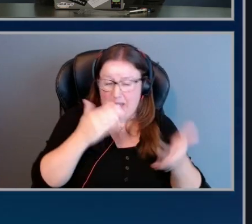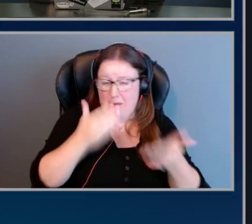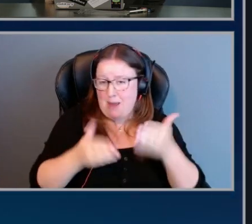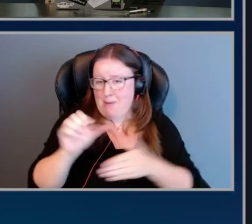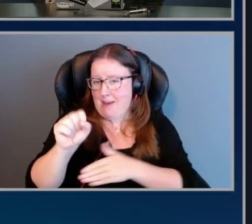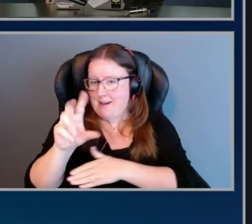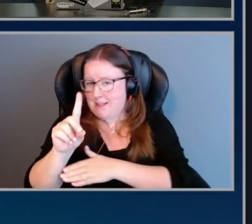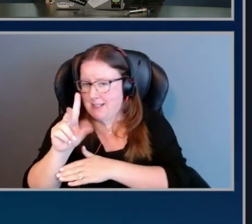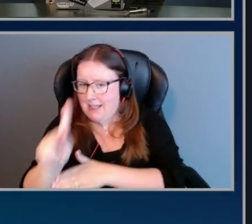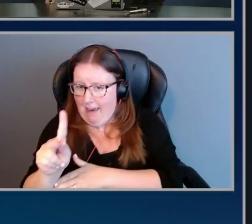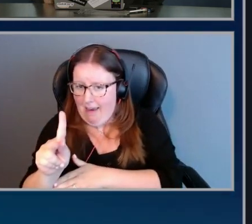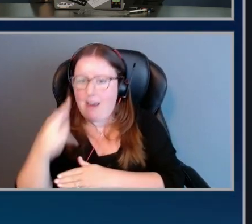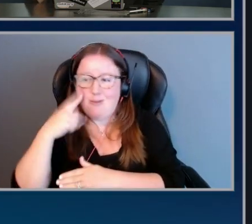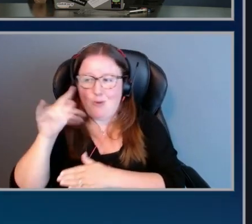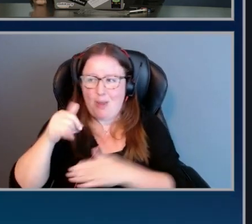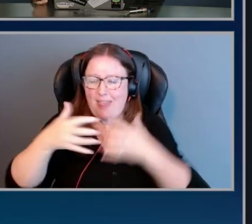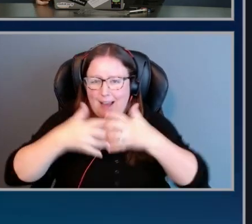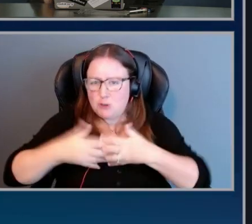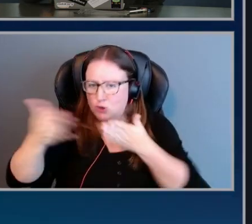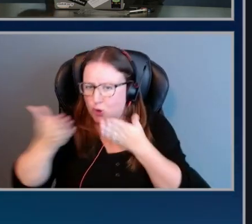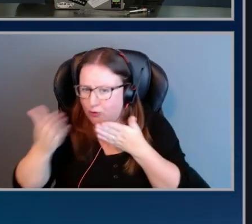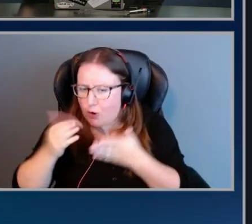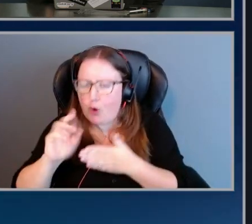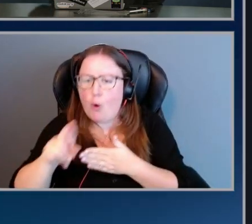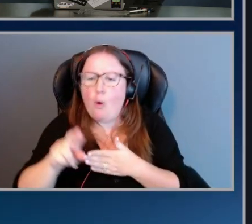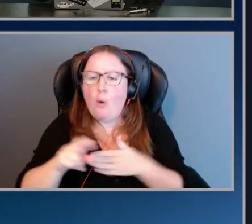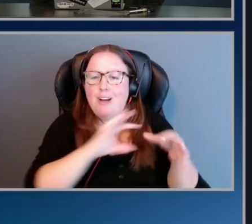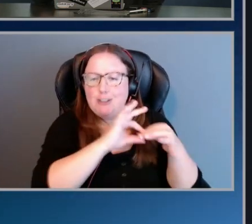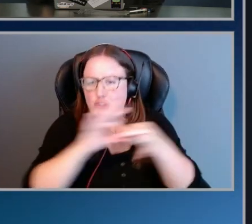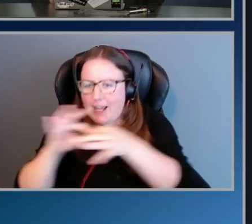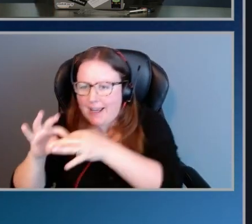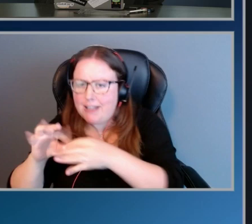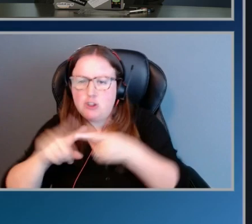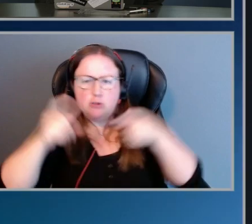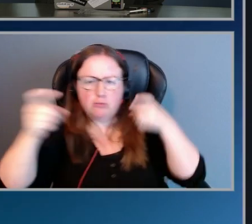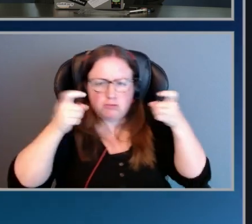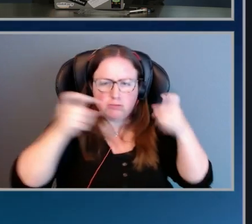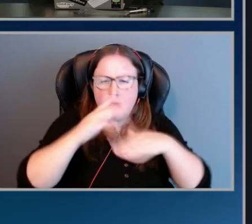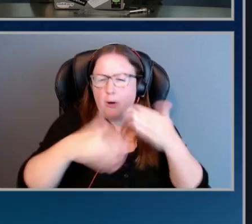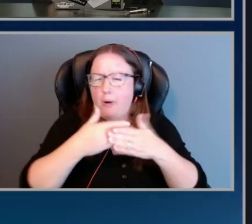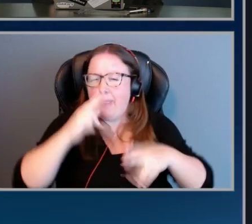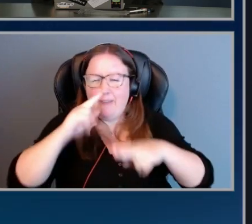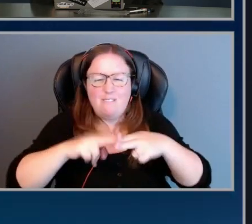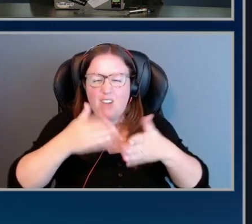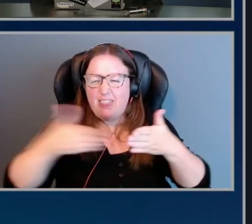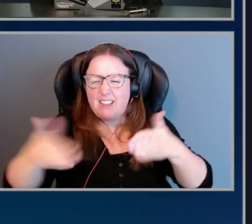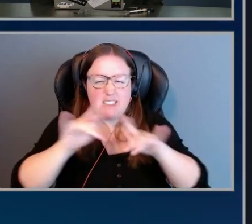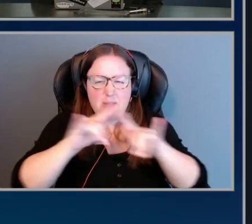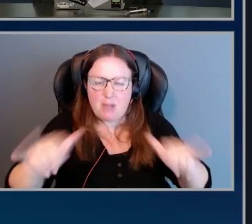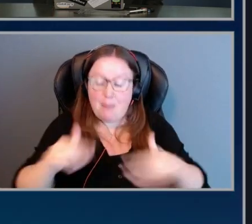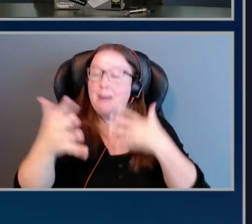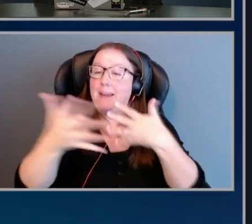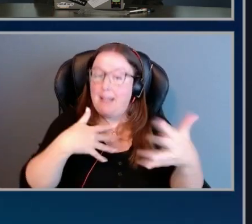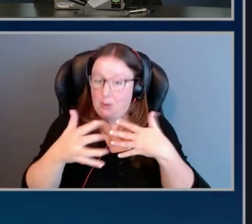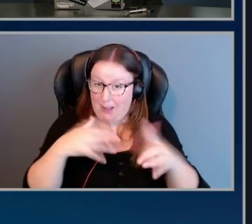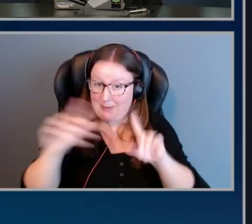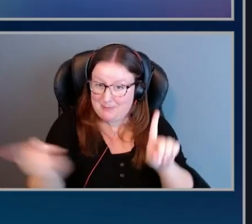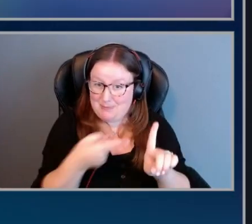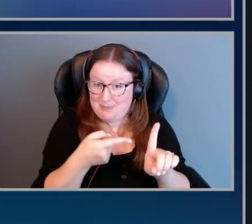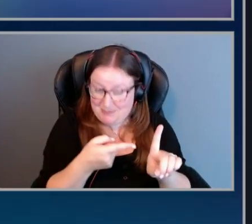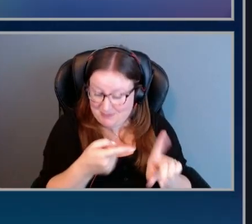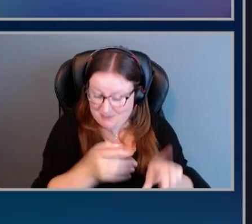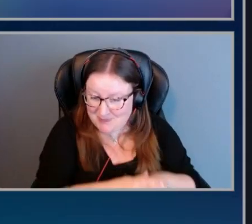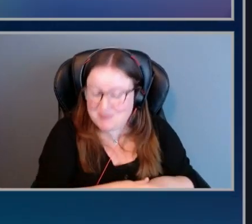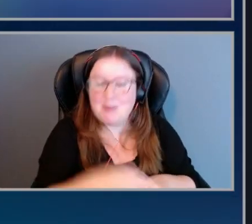on that server, or I might put, like, Langchain on that server to orchestrate all of these fun things. Anyway. have this. Many